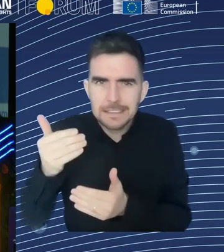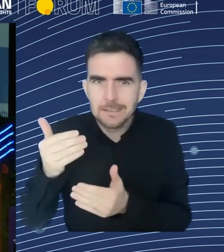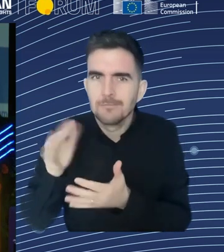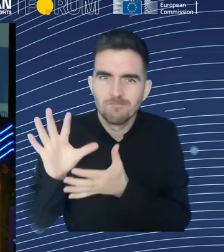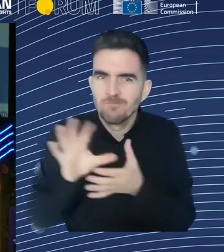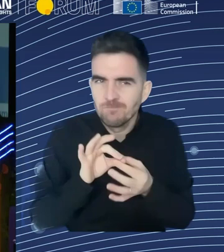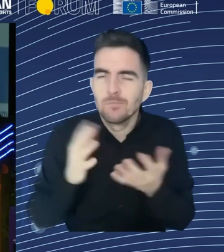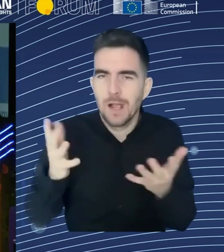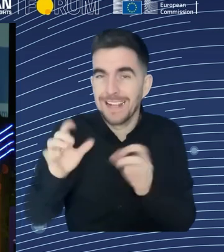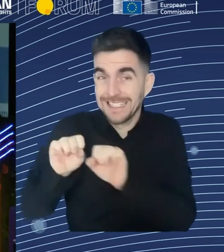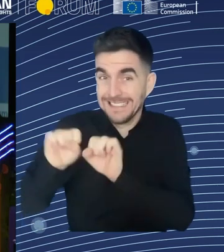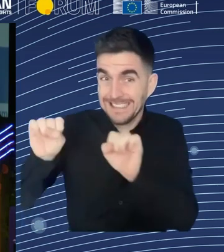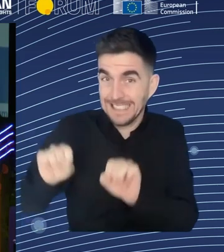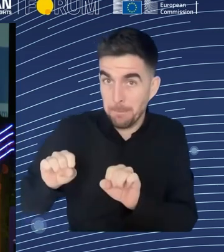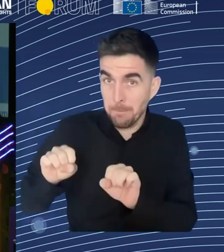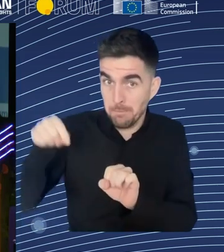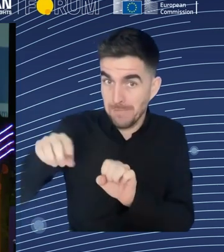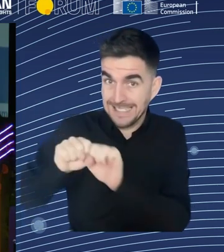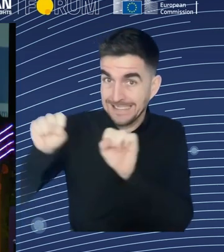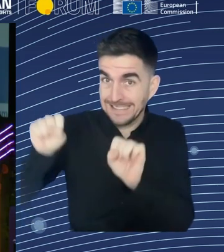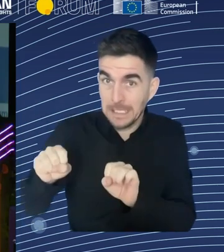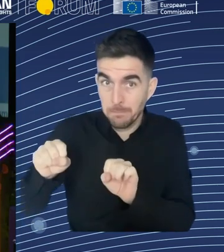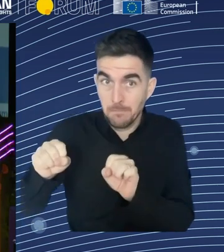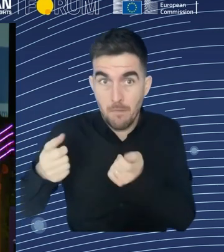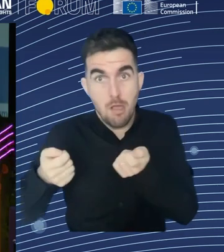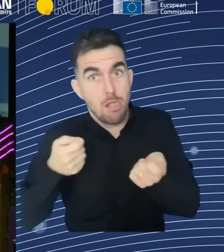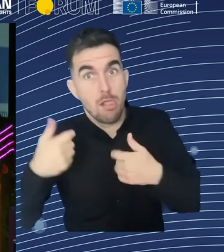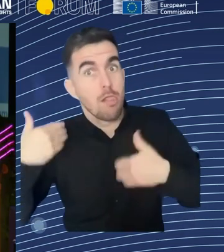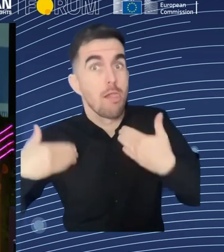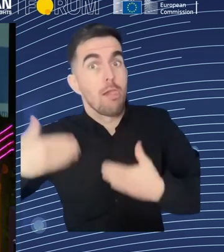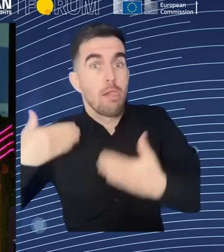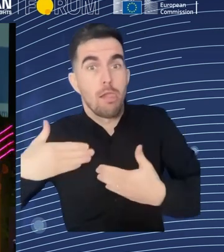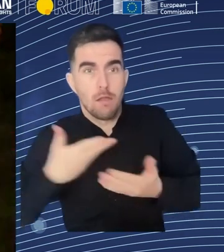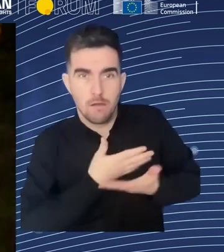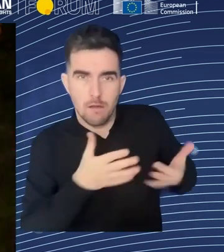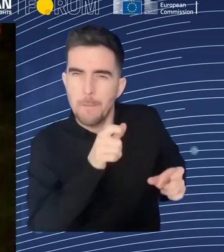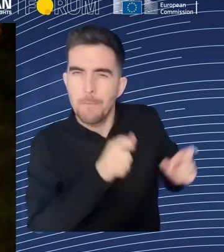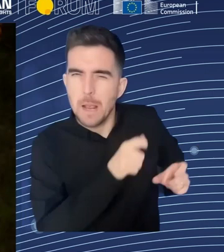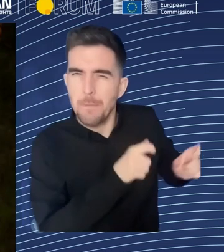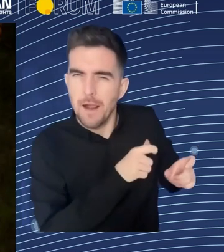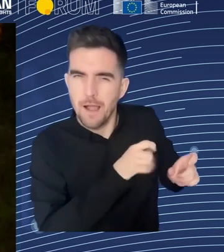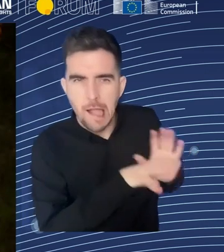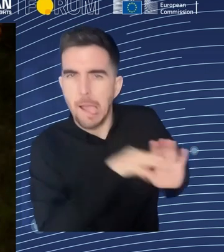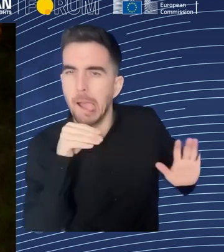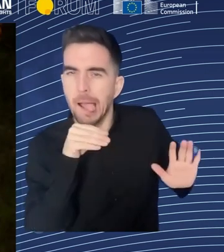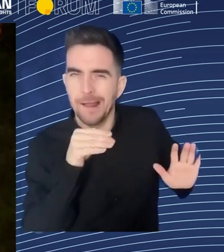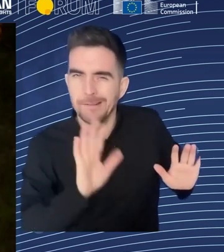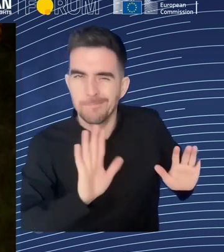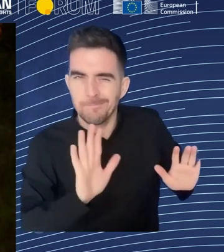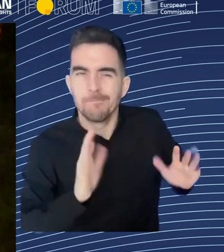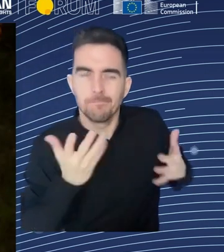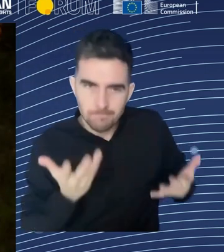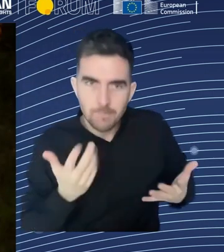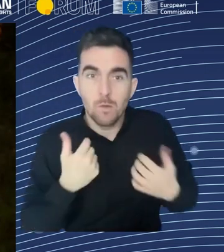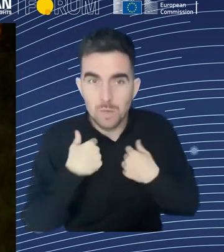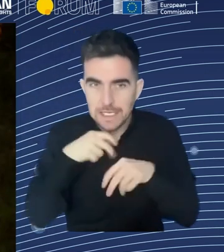or sensors, everything that the worker does, that guide the exact sequences of a task that the worker